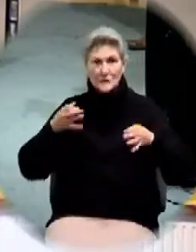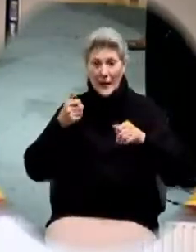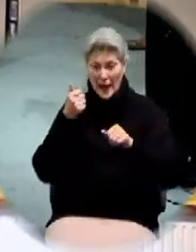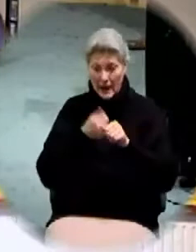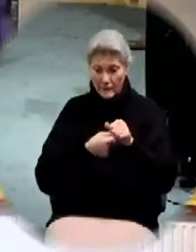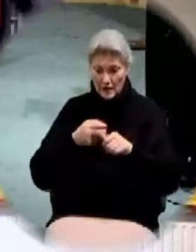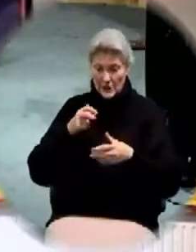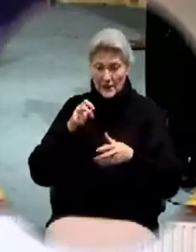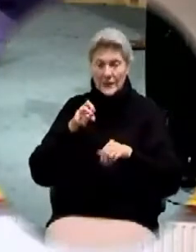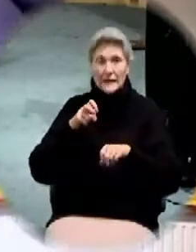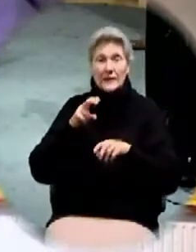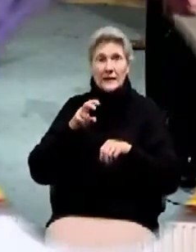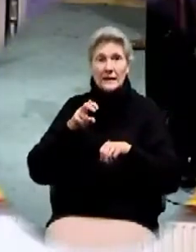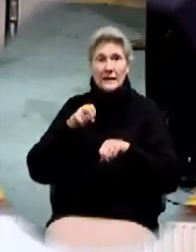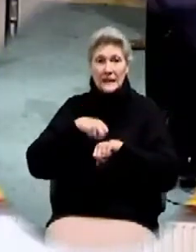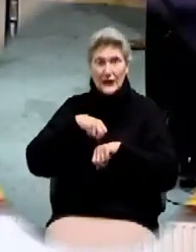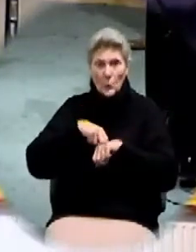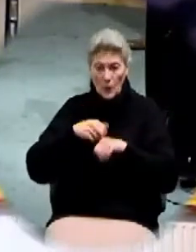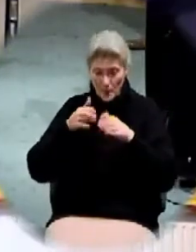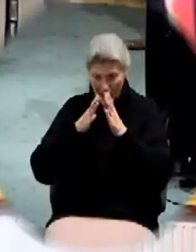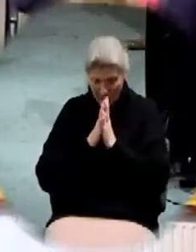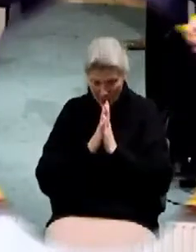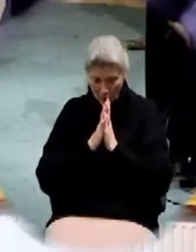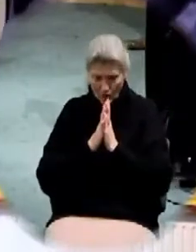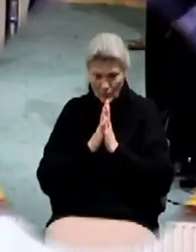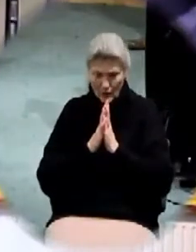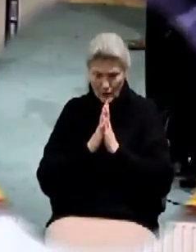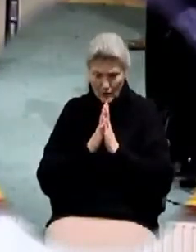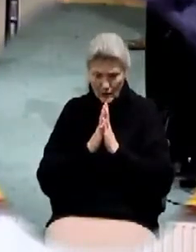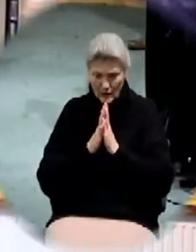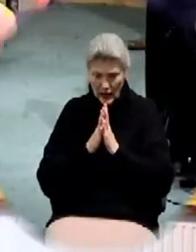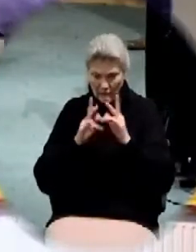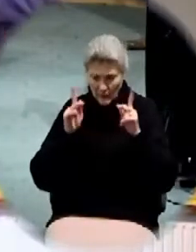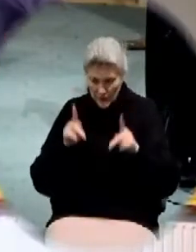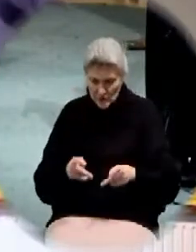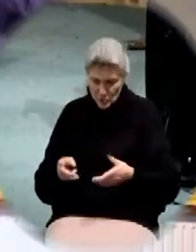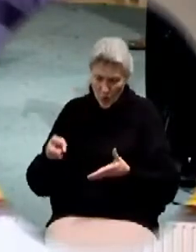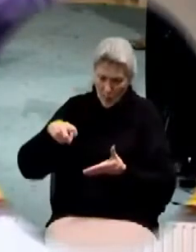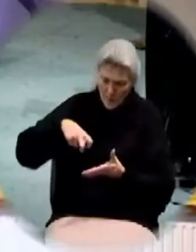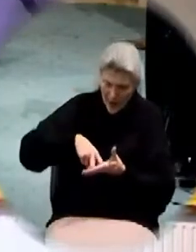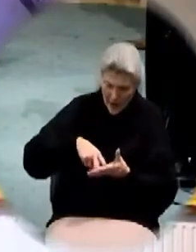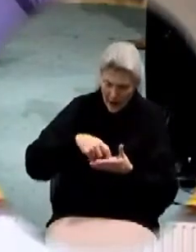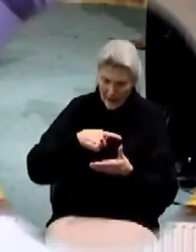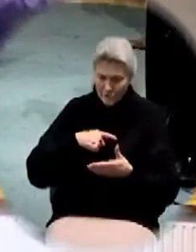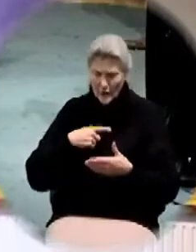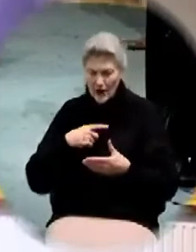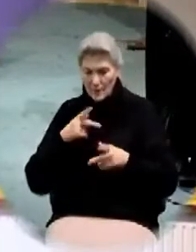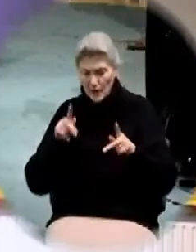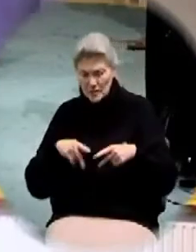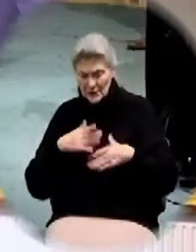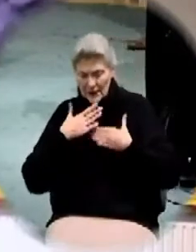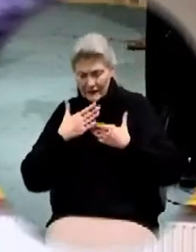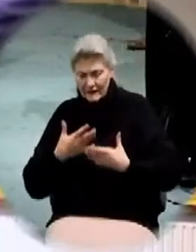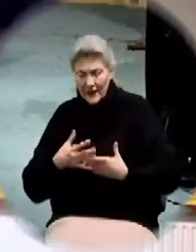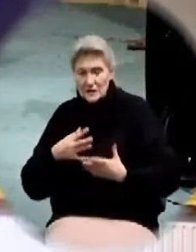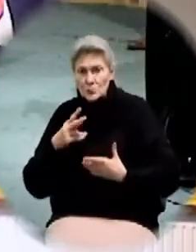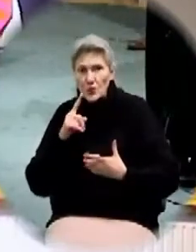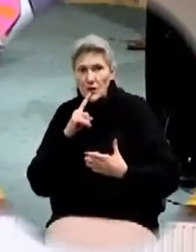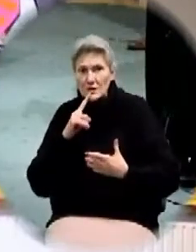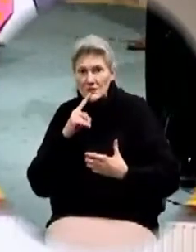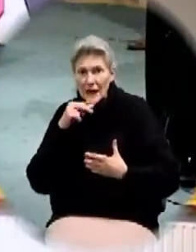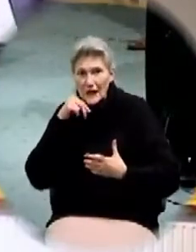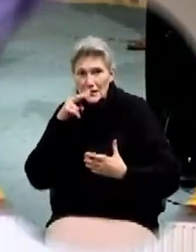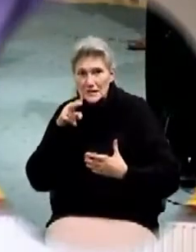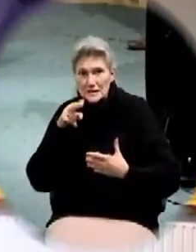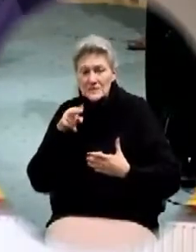every tongue will confess but you know what that said to me today it said that through the power not me when